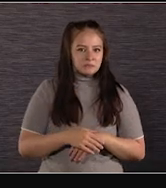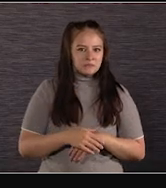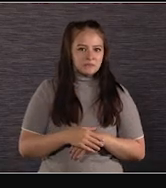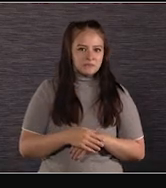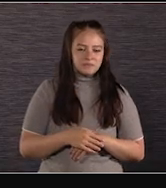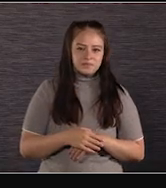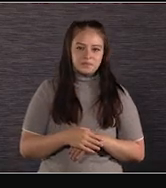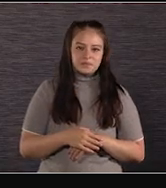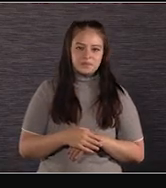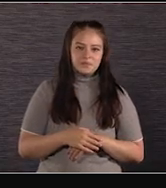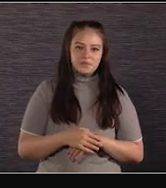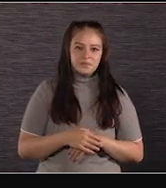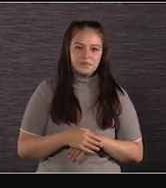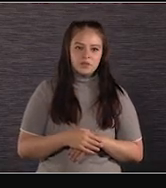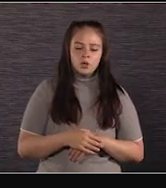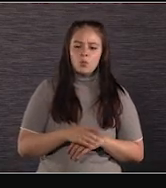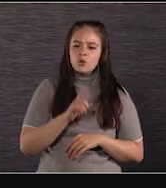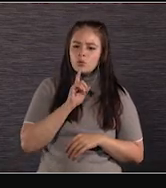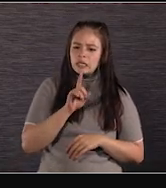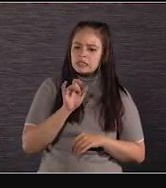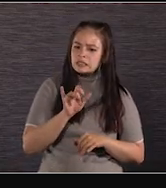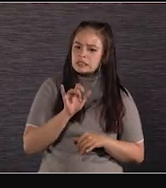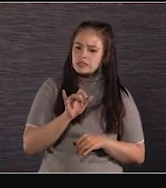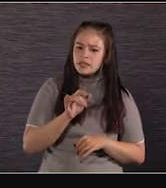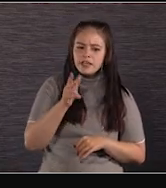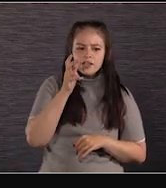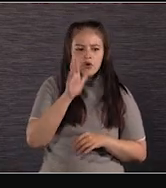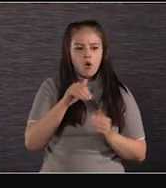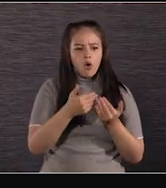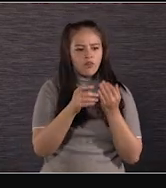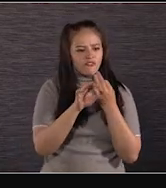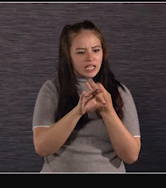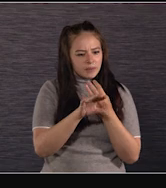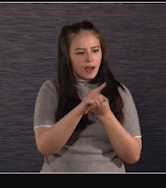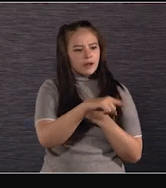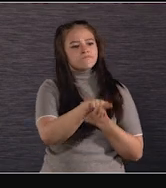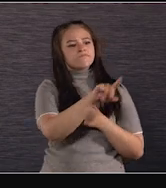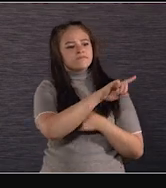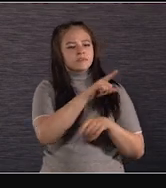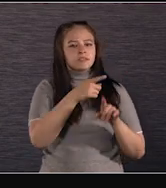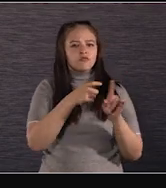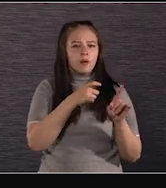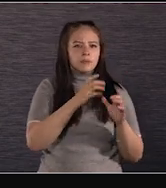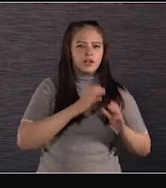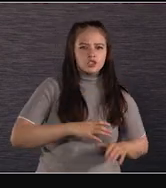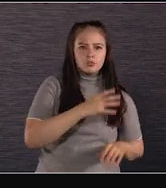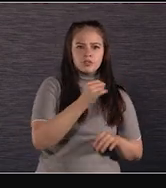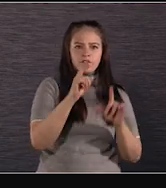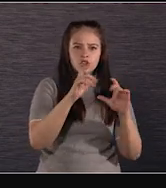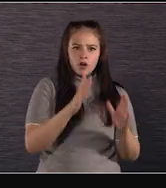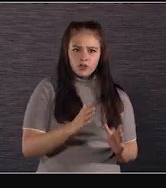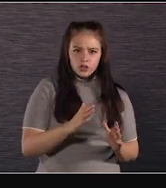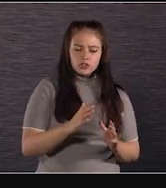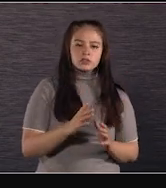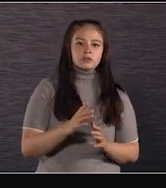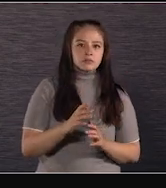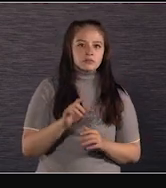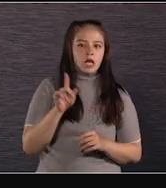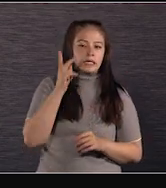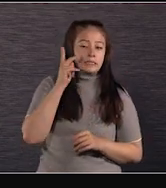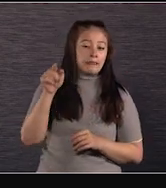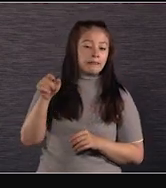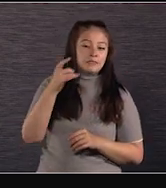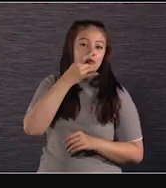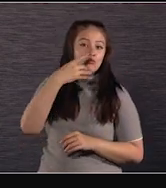And then we really listened to our customers and cinematographers. And so I know this is a very bright shot. This was taken